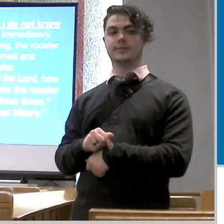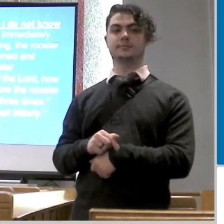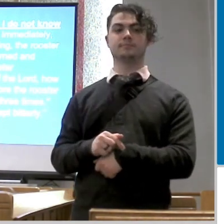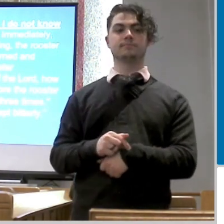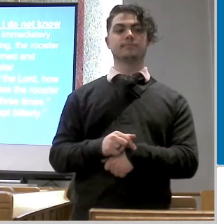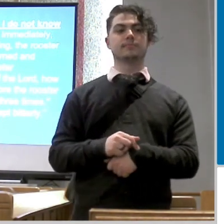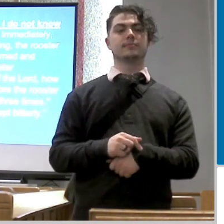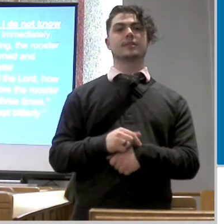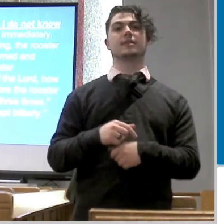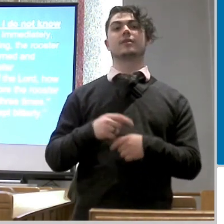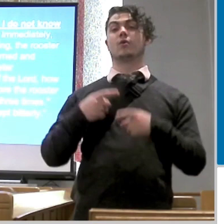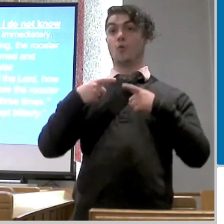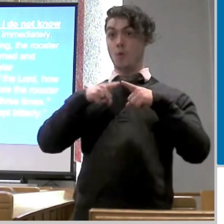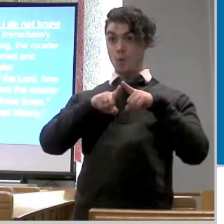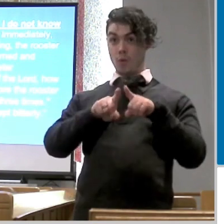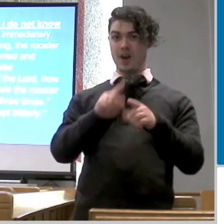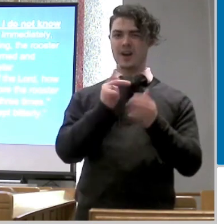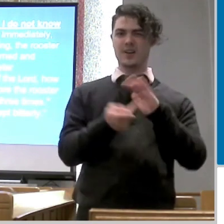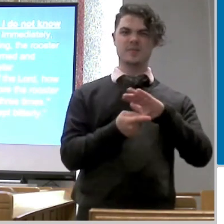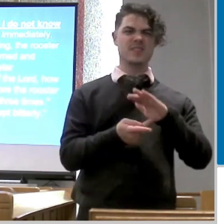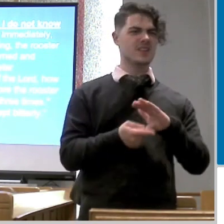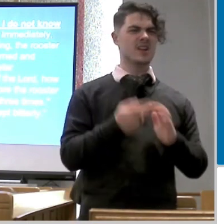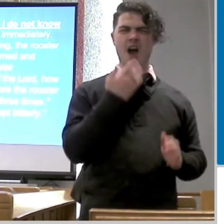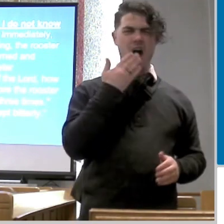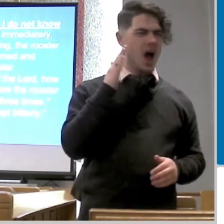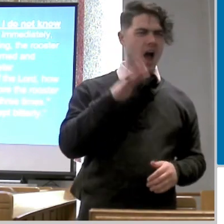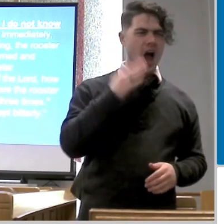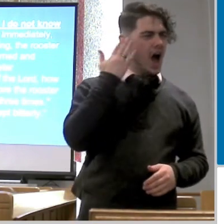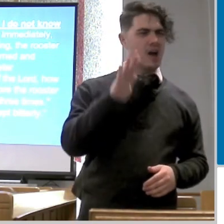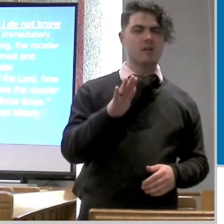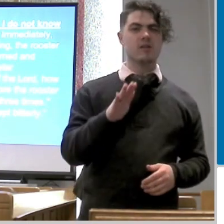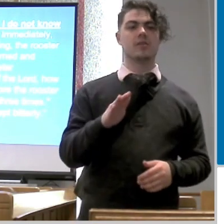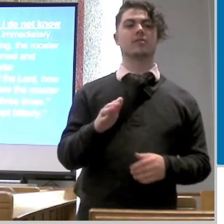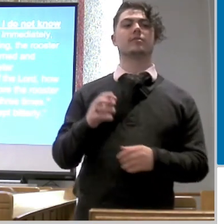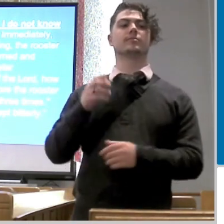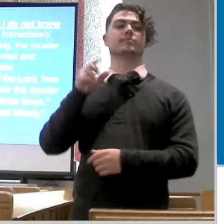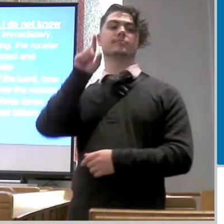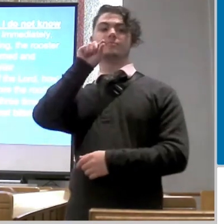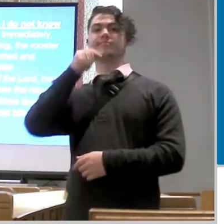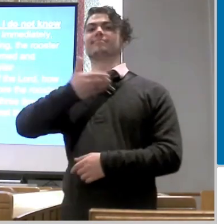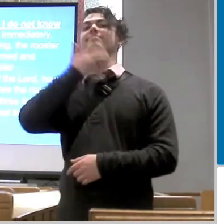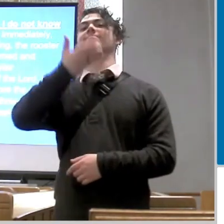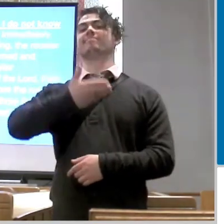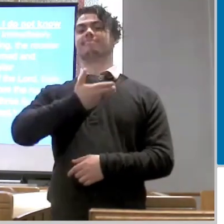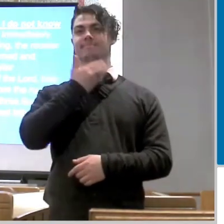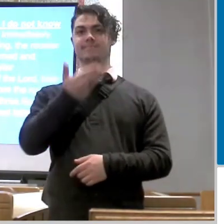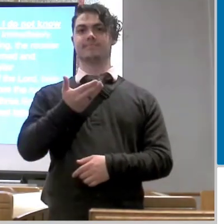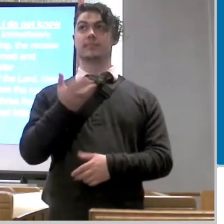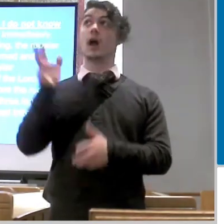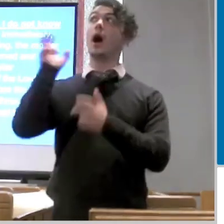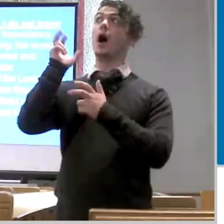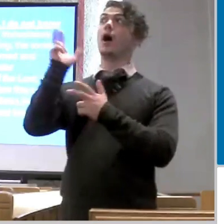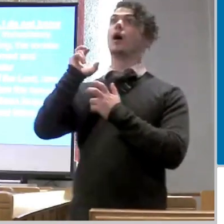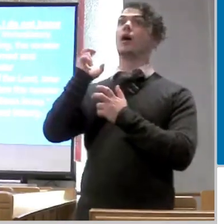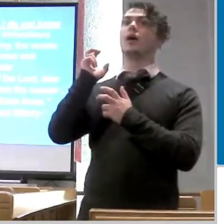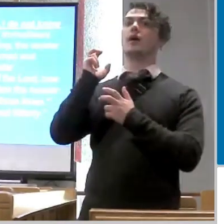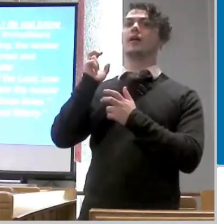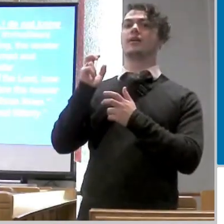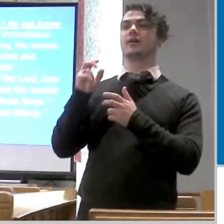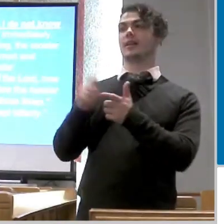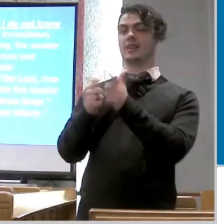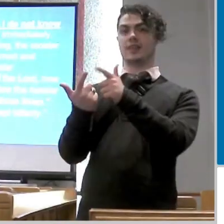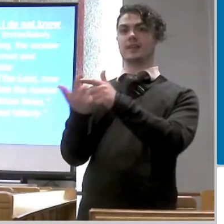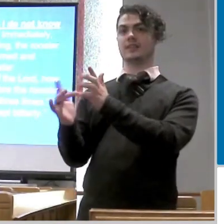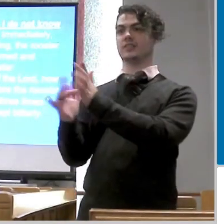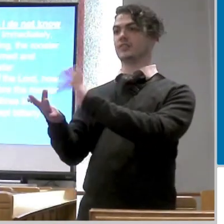he was still speaking the rooster crowed and the lord i mean whoa the rooster crowed the lord looks at